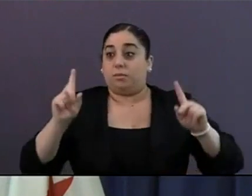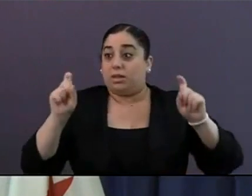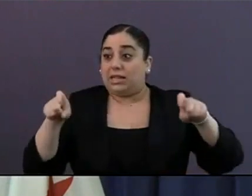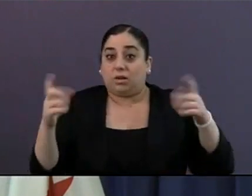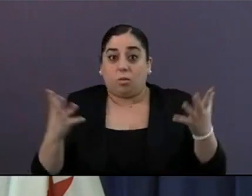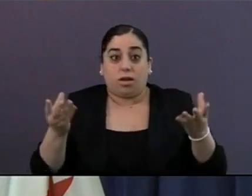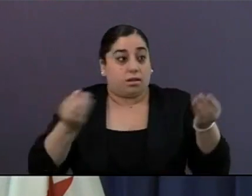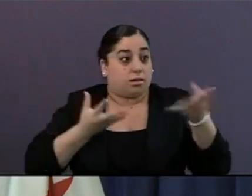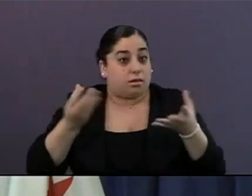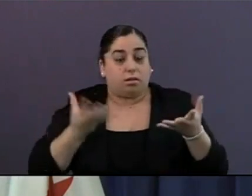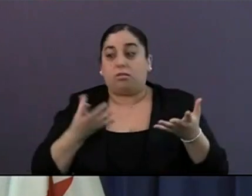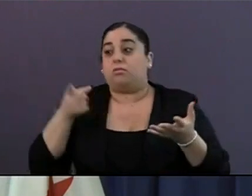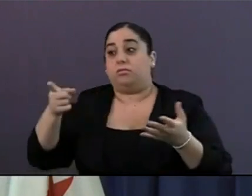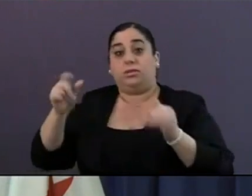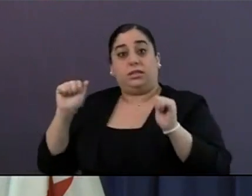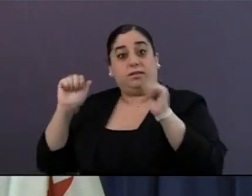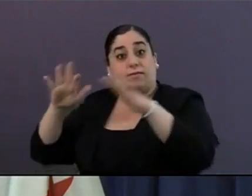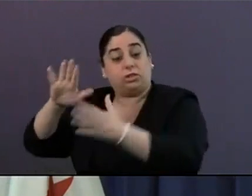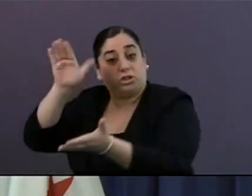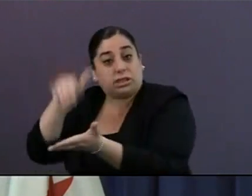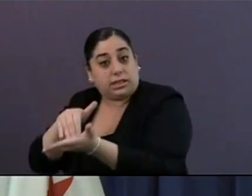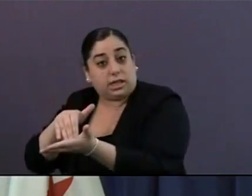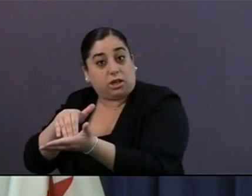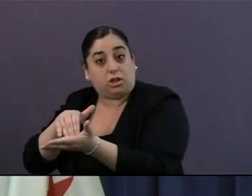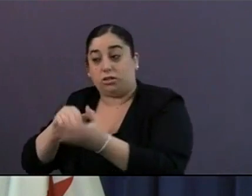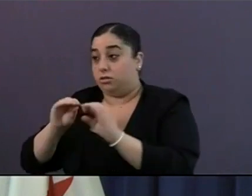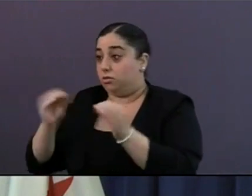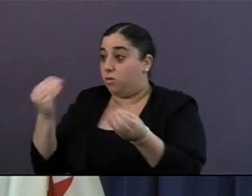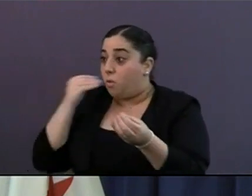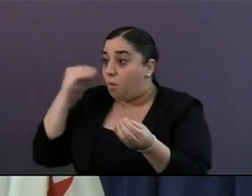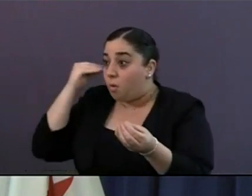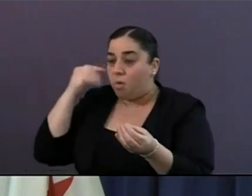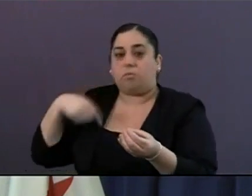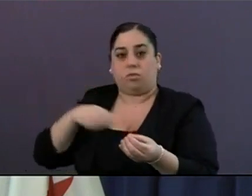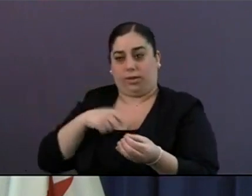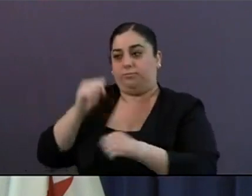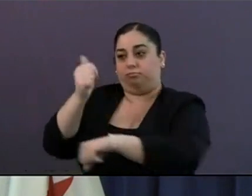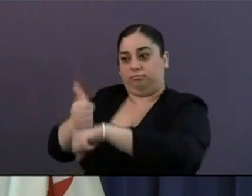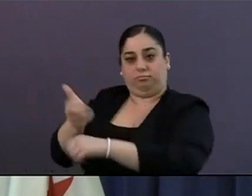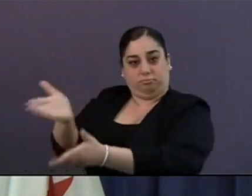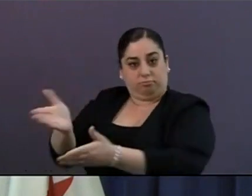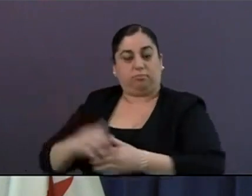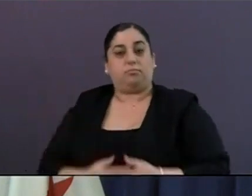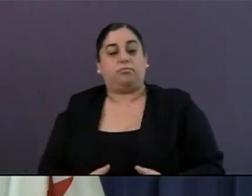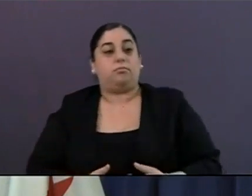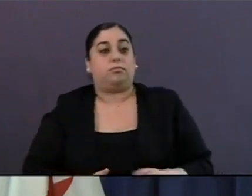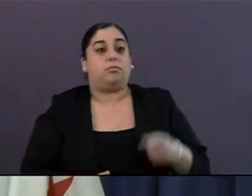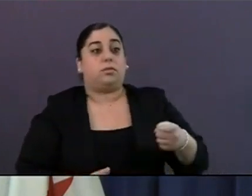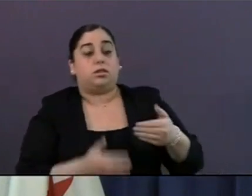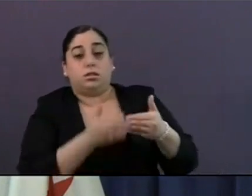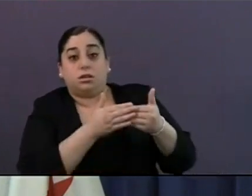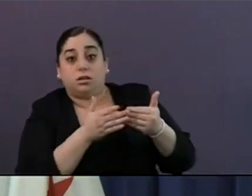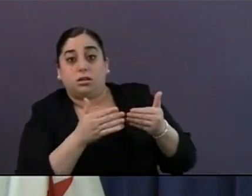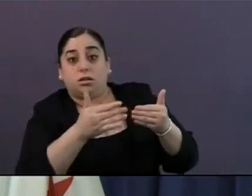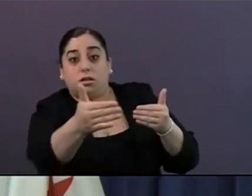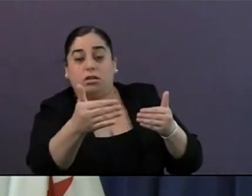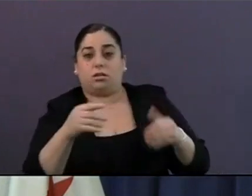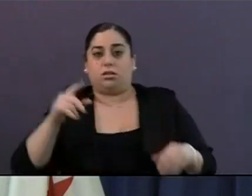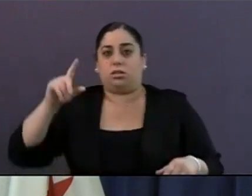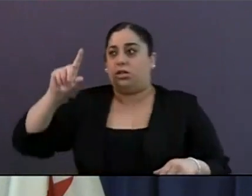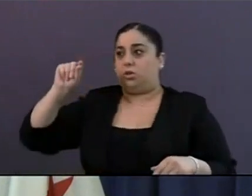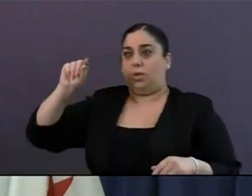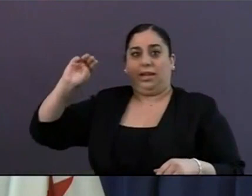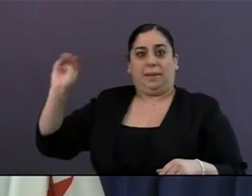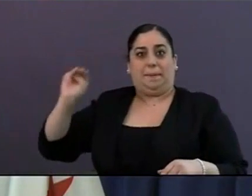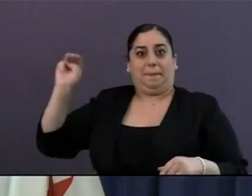homeless individuals off the streets now. We talked about short-term needs, like directing more than $20 million for